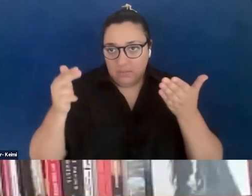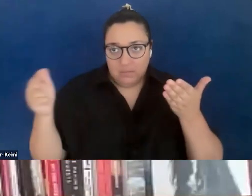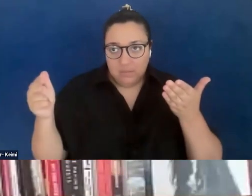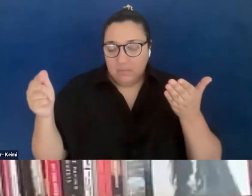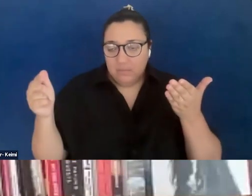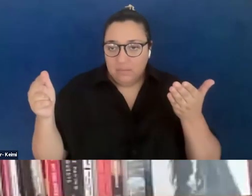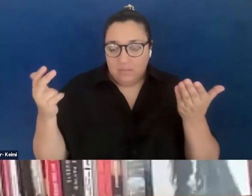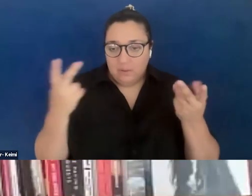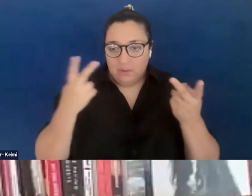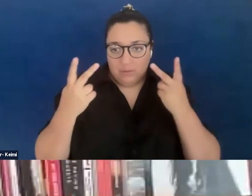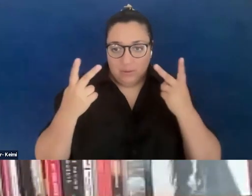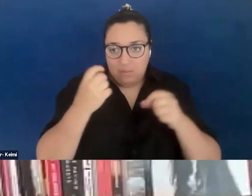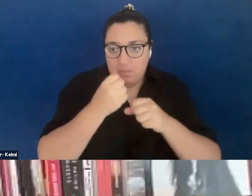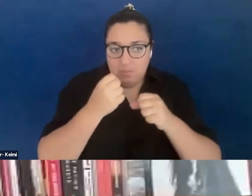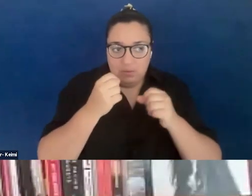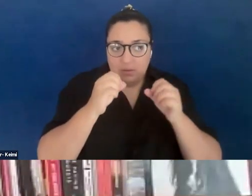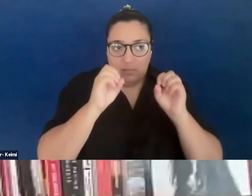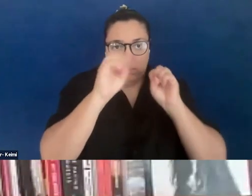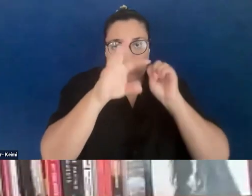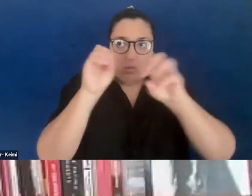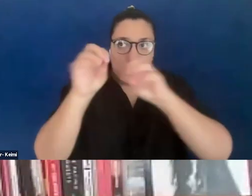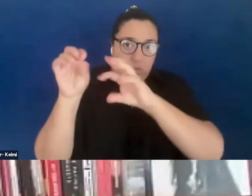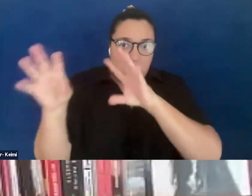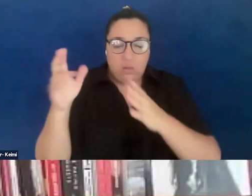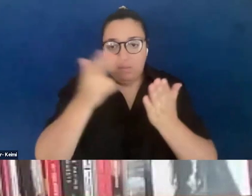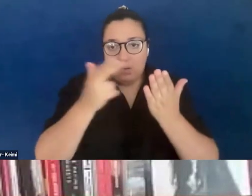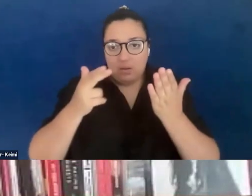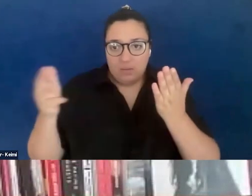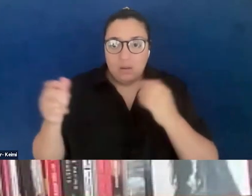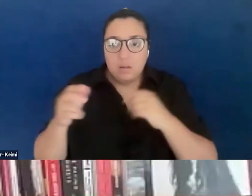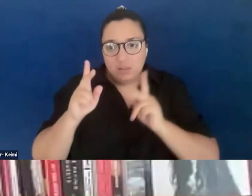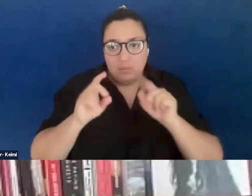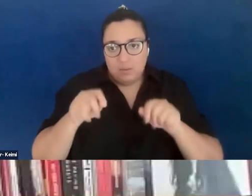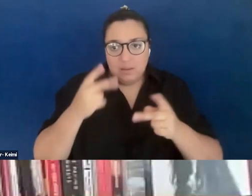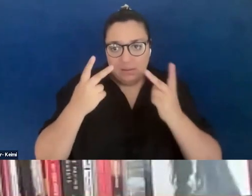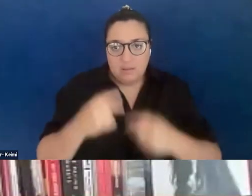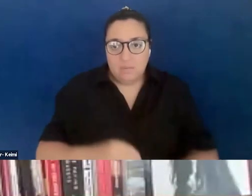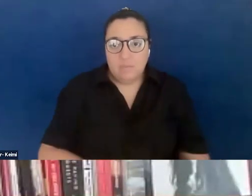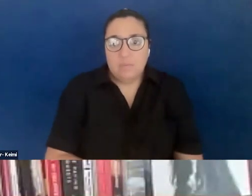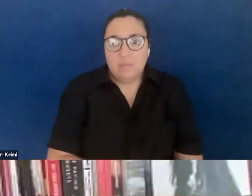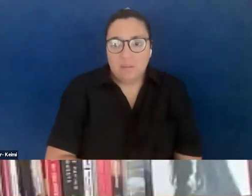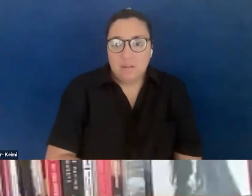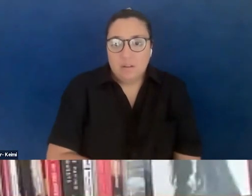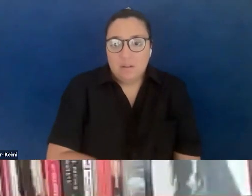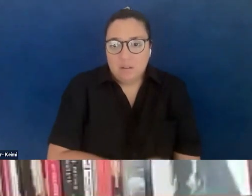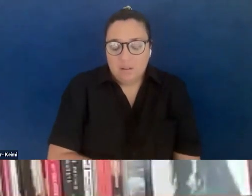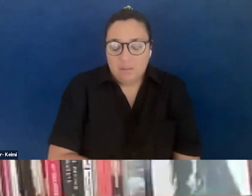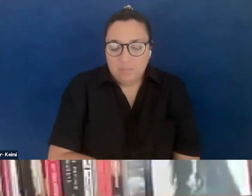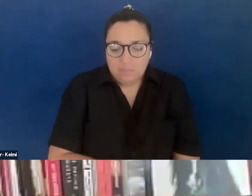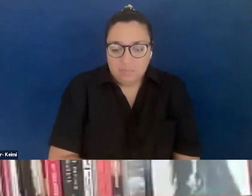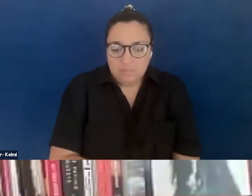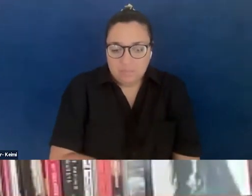places with murals, right, so folks do get to see it, but also, again, I'm thinking about, um,